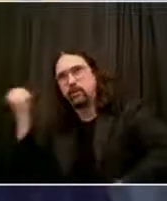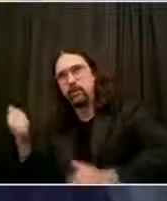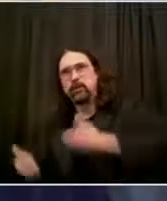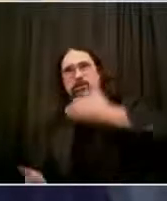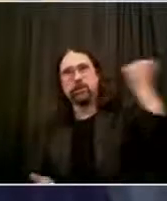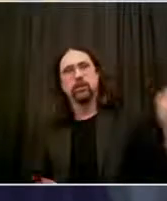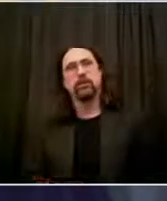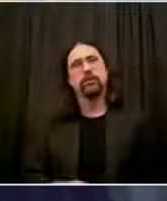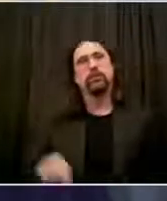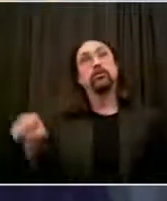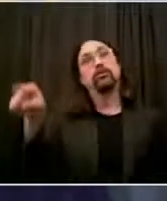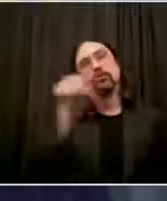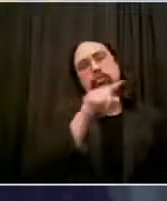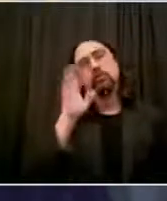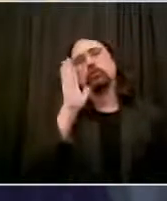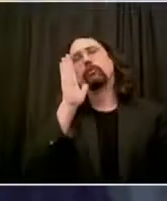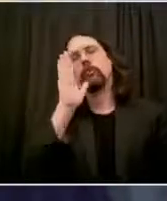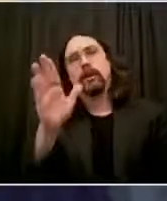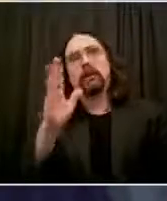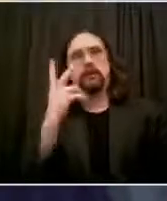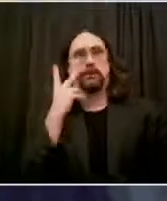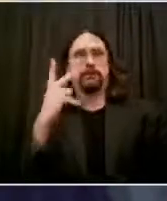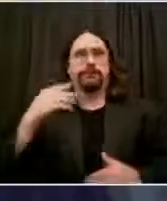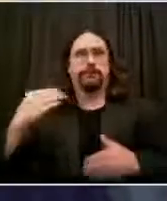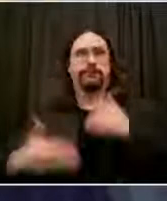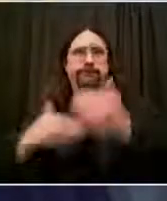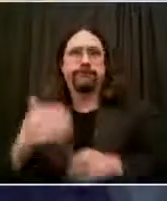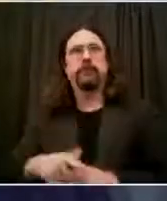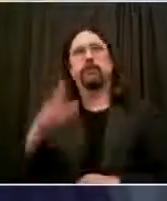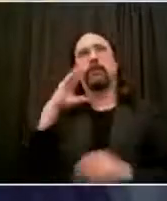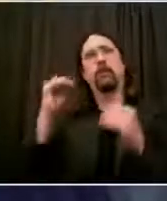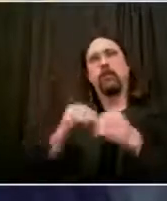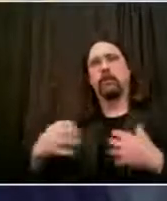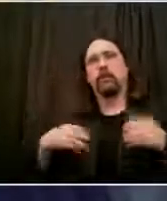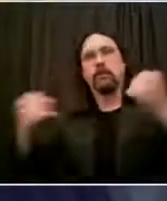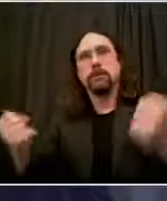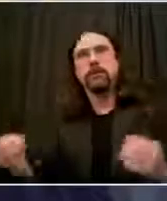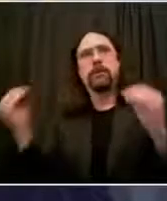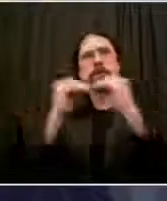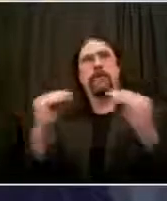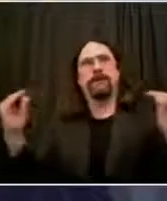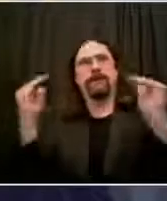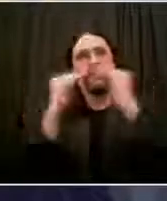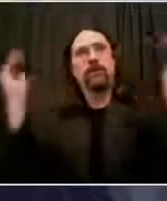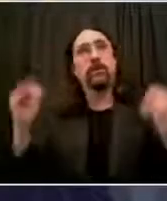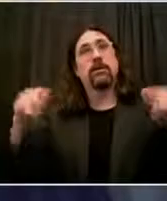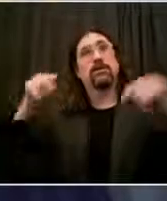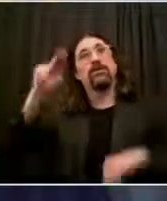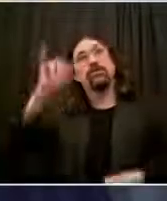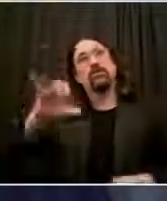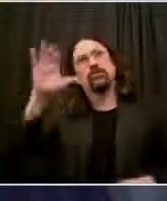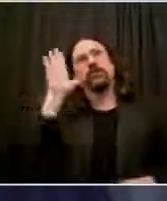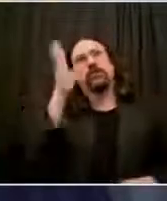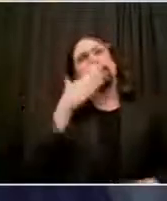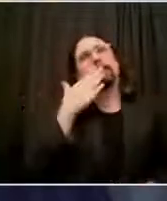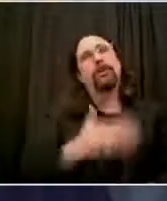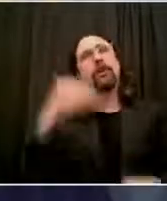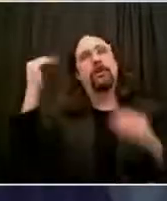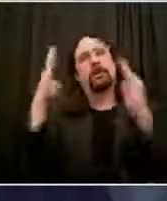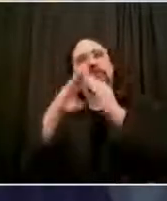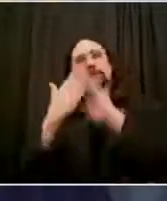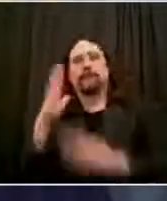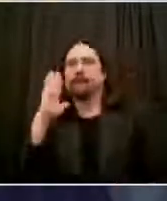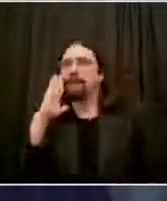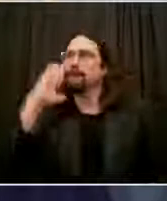that recovery. And then it'll be a better city to move forward into a future. And again, if you meet a person who says New York City